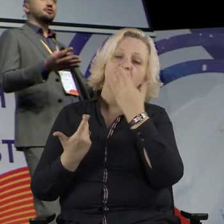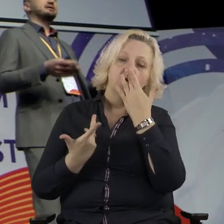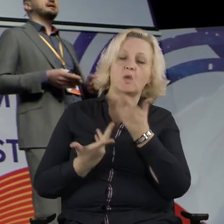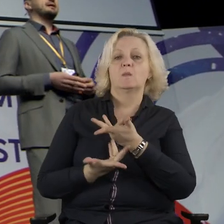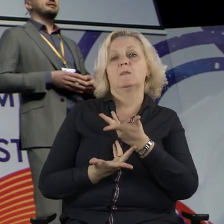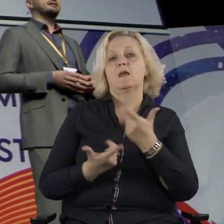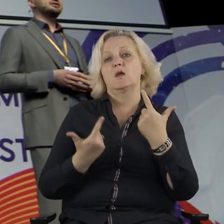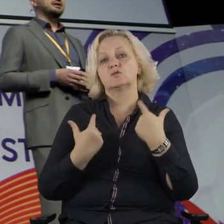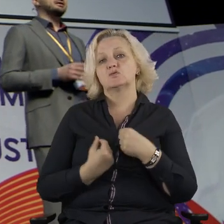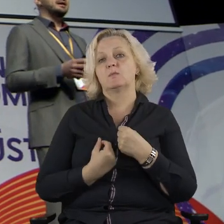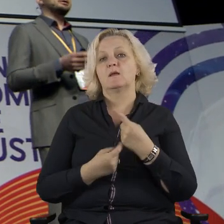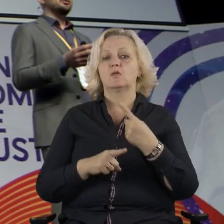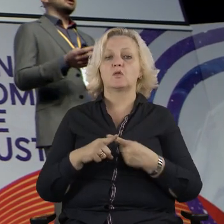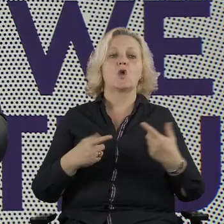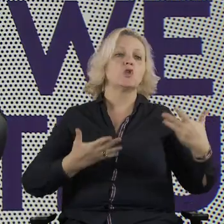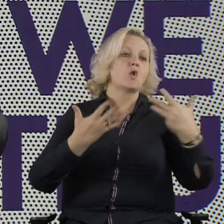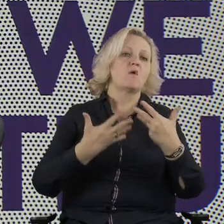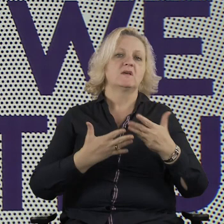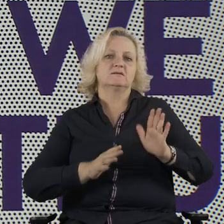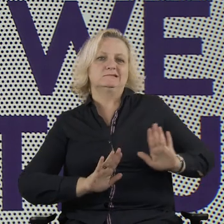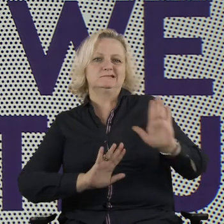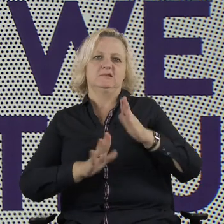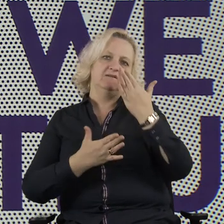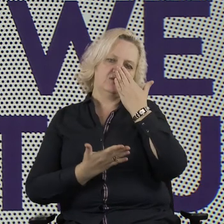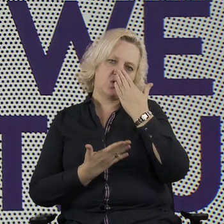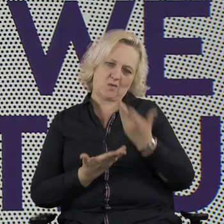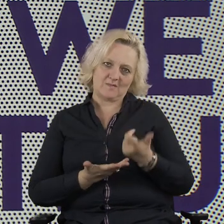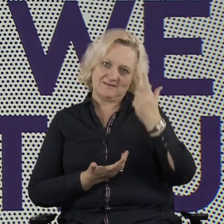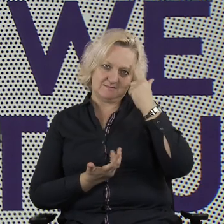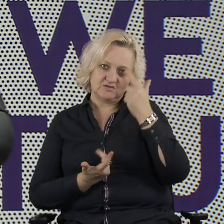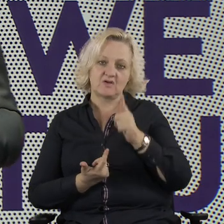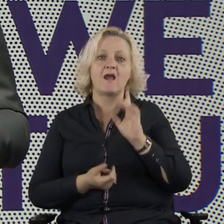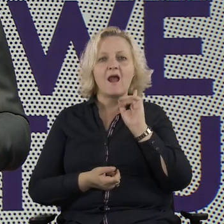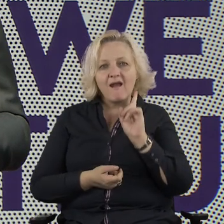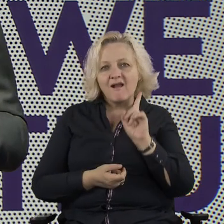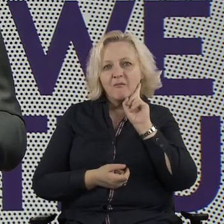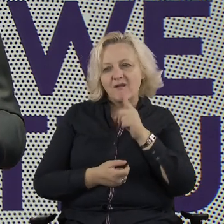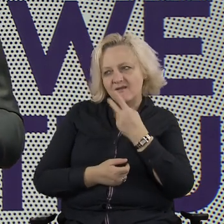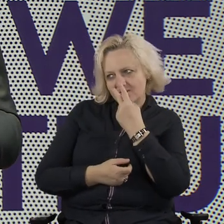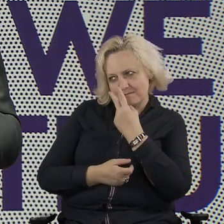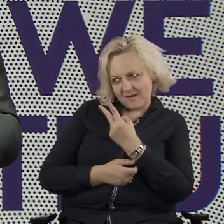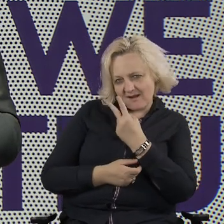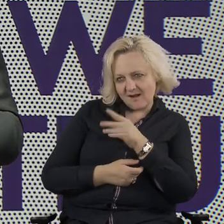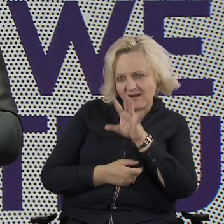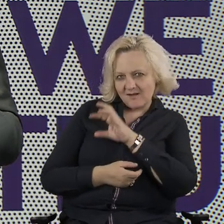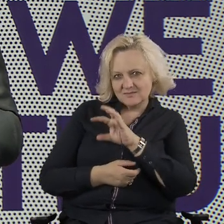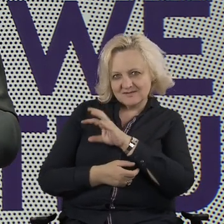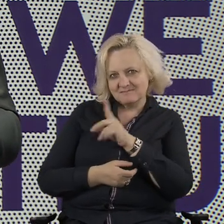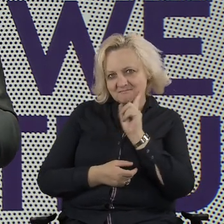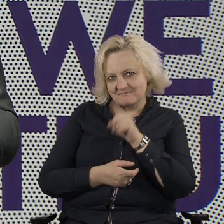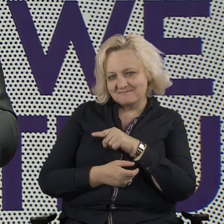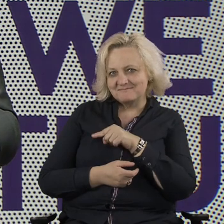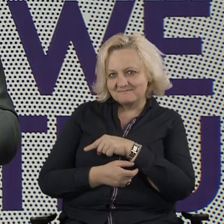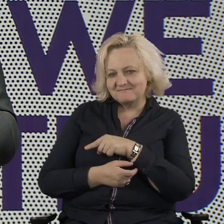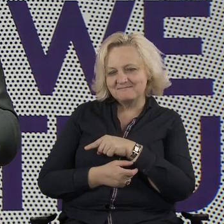look at their agendas, that is the impression you can easily get. It looks like their routines are